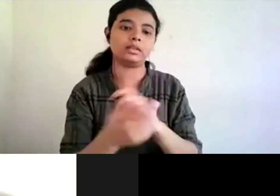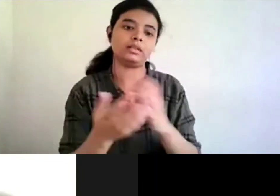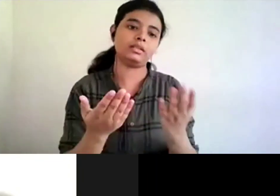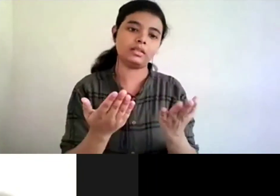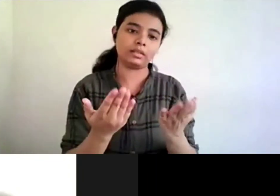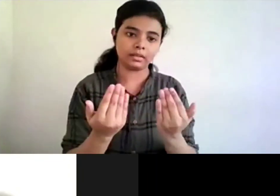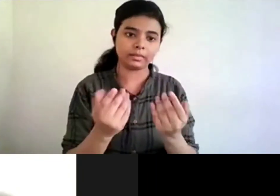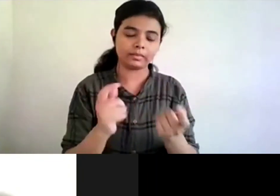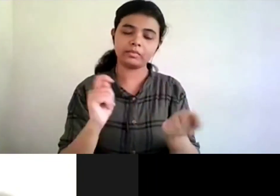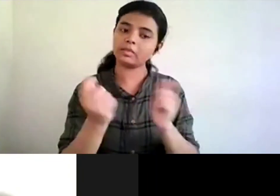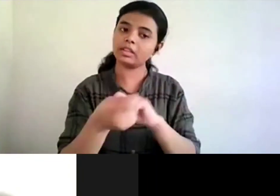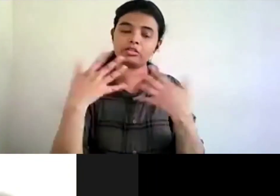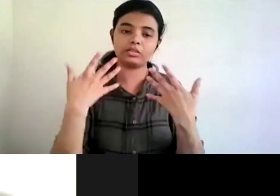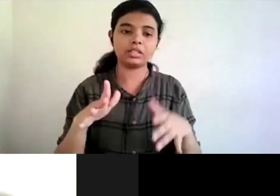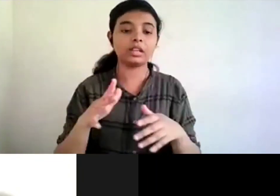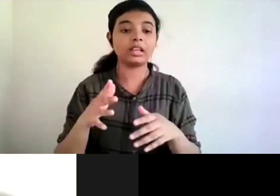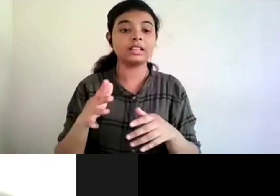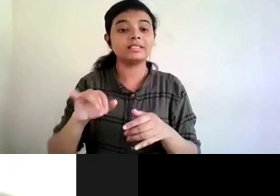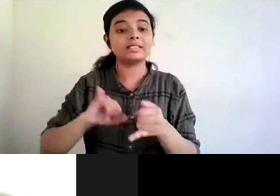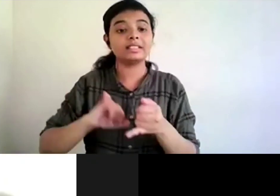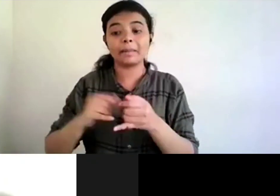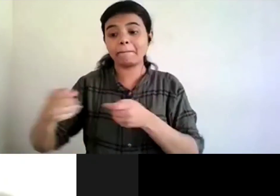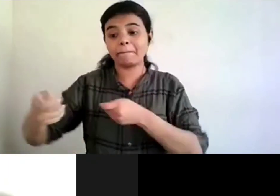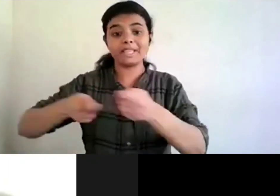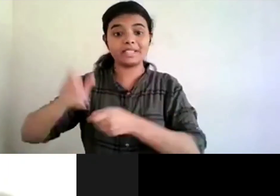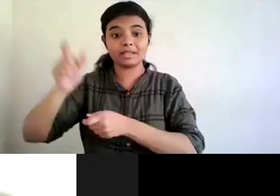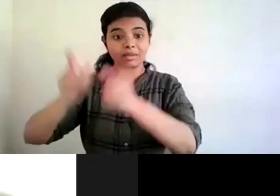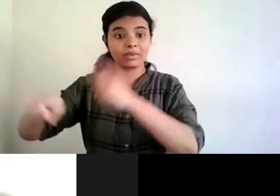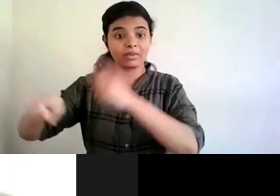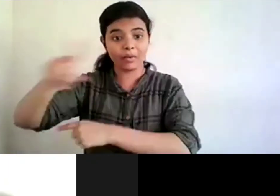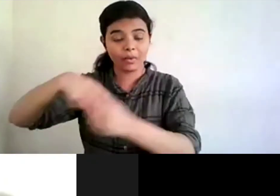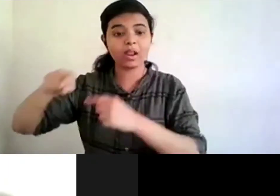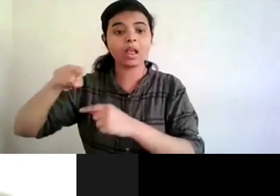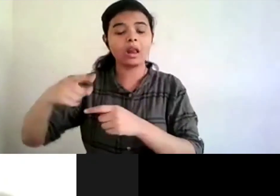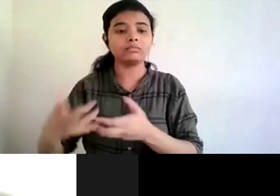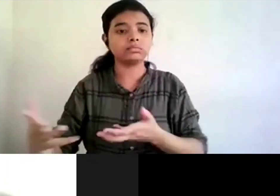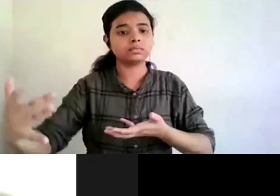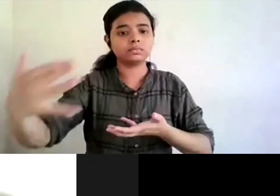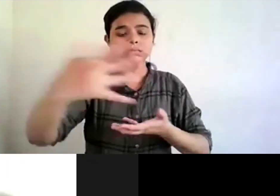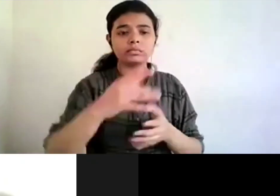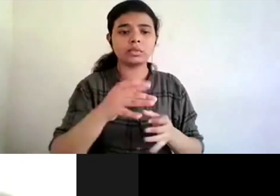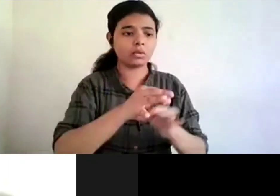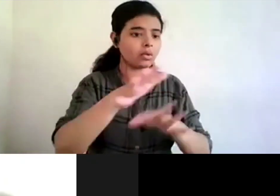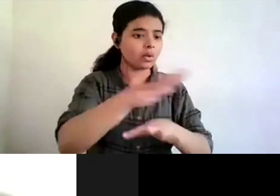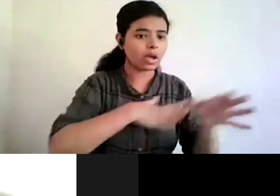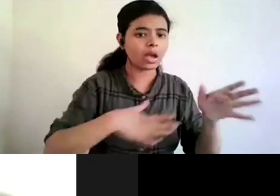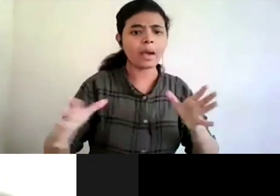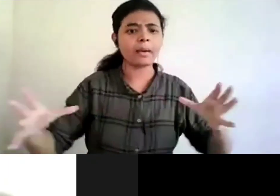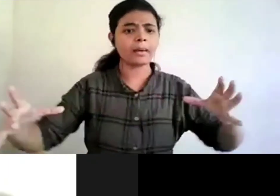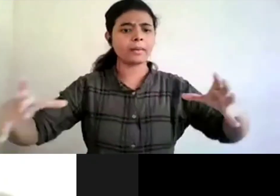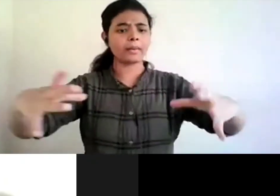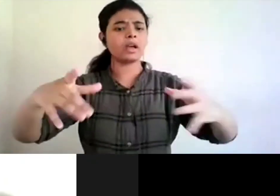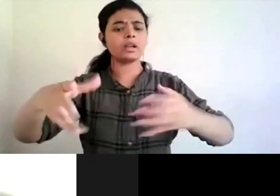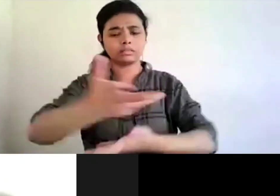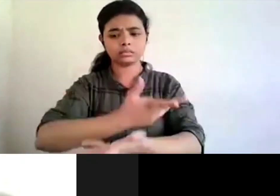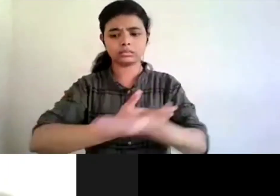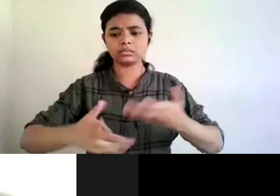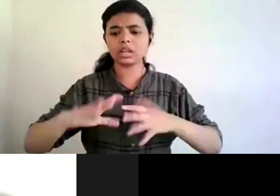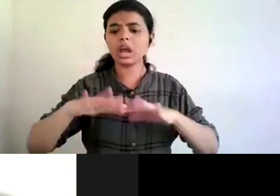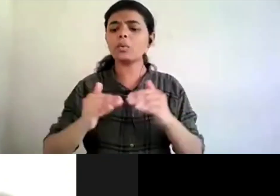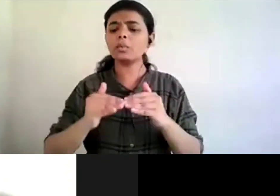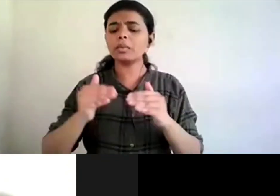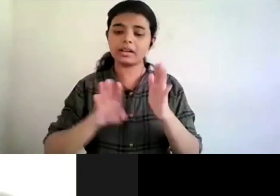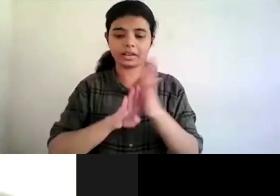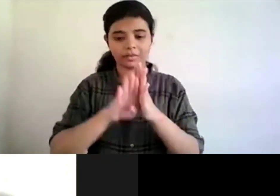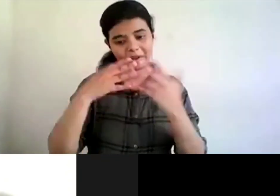and stakeholders including publishers are coming together and sitting together and saying that how can we go to the next step